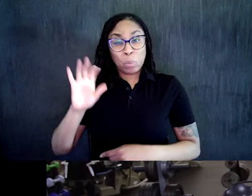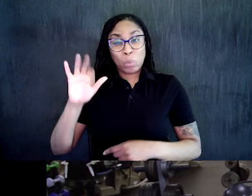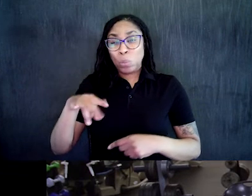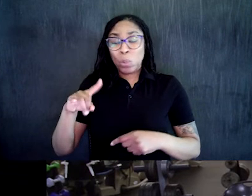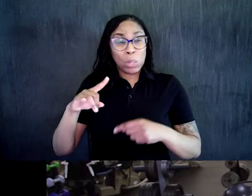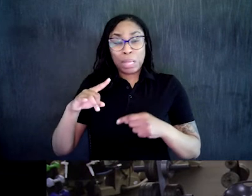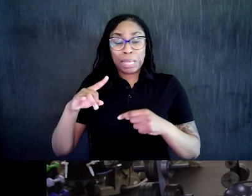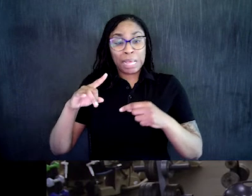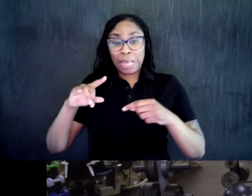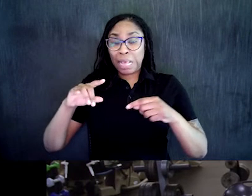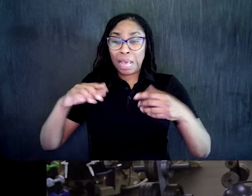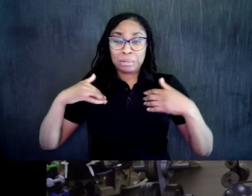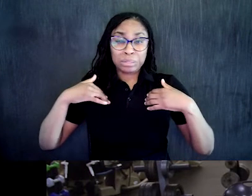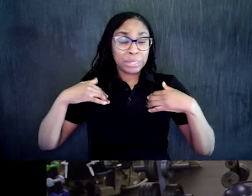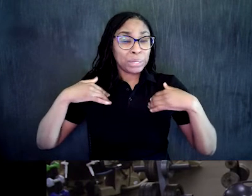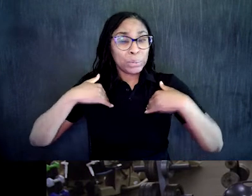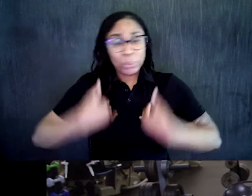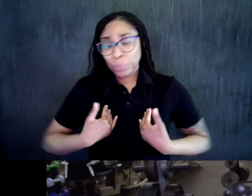Good. Two more.